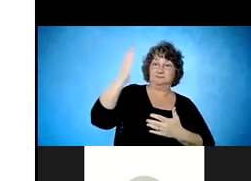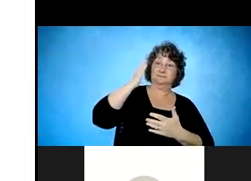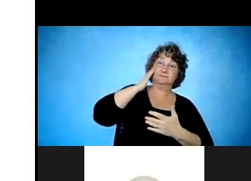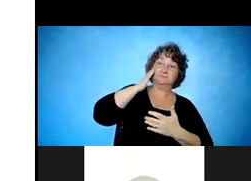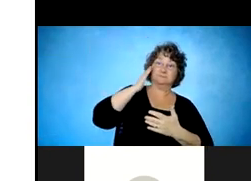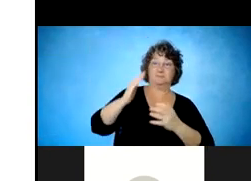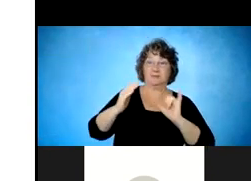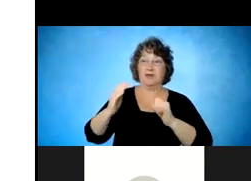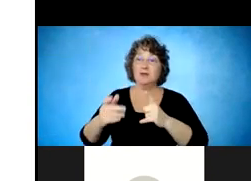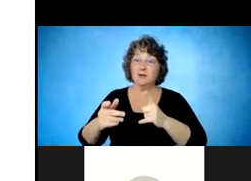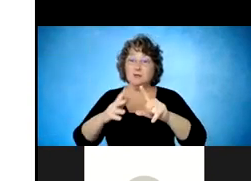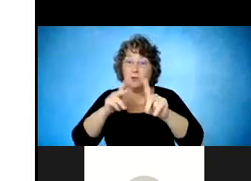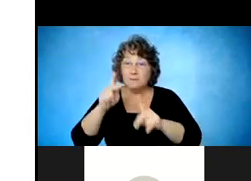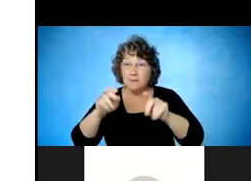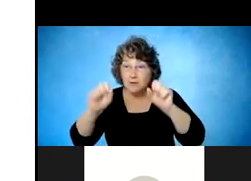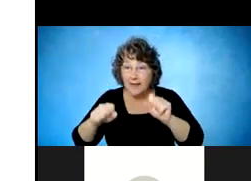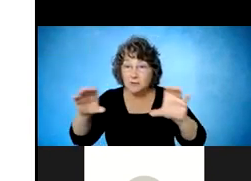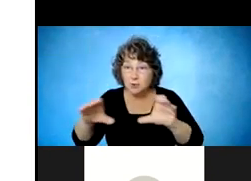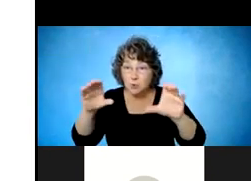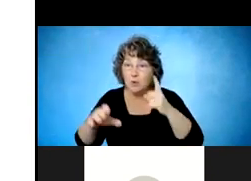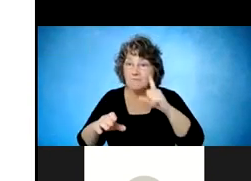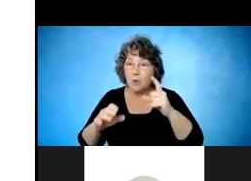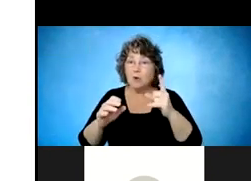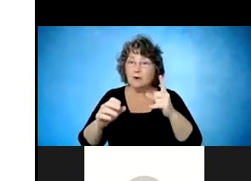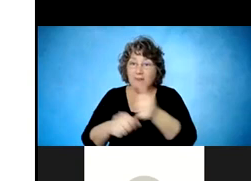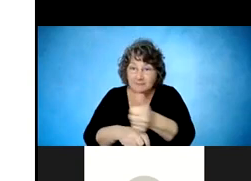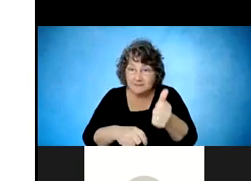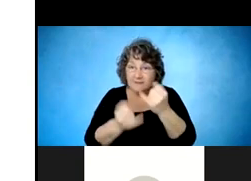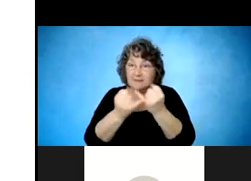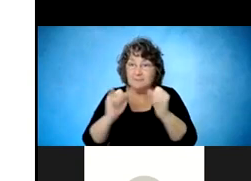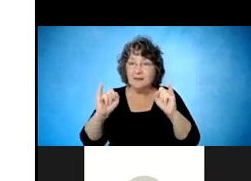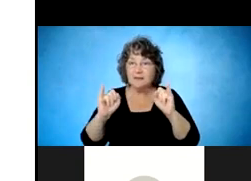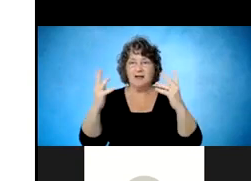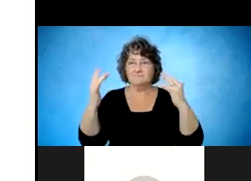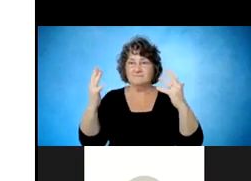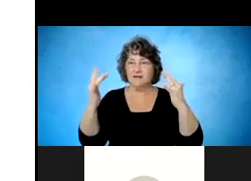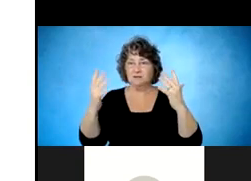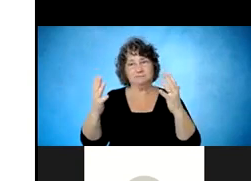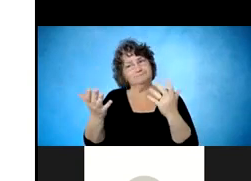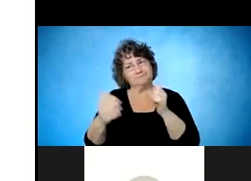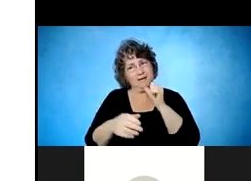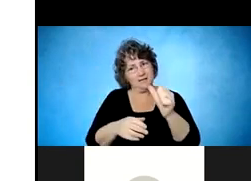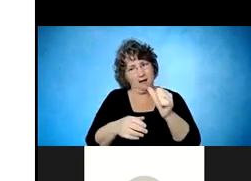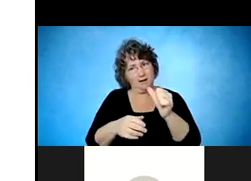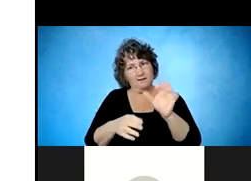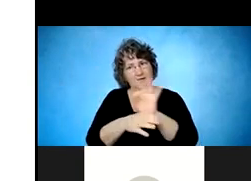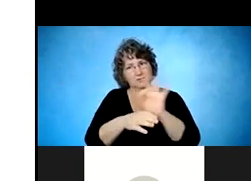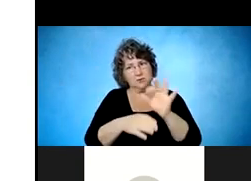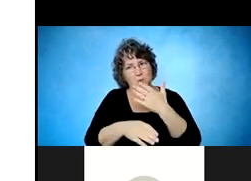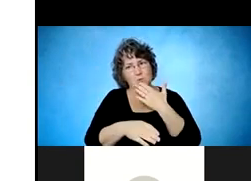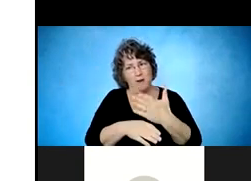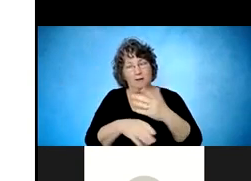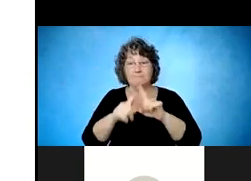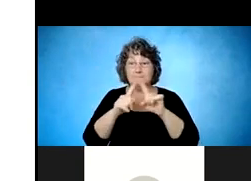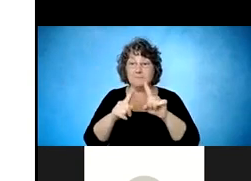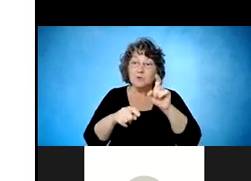may, your fingers may not function properly. So you'll need devices for your hands to be able to eat, but you can still bring